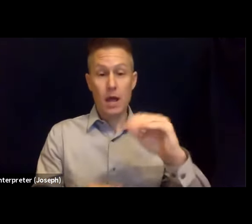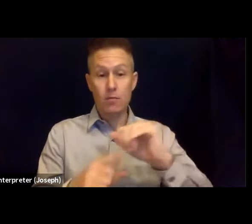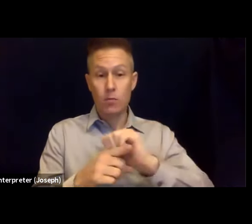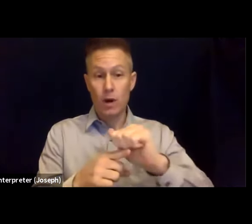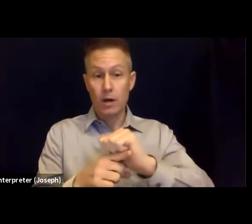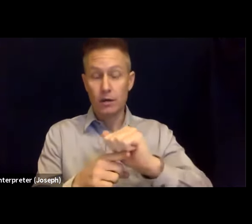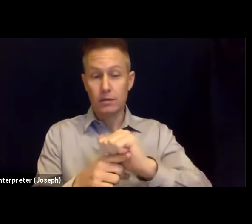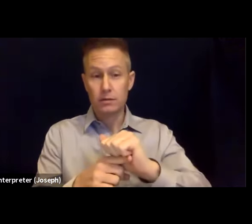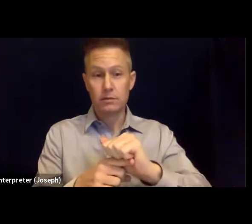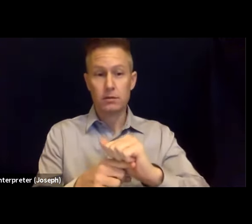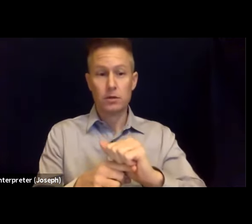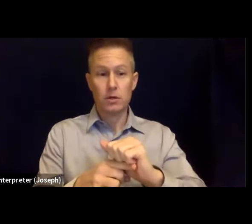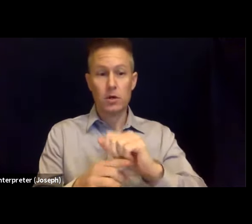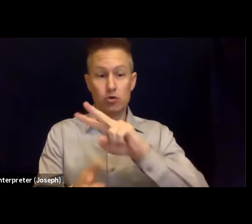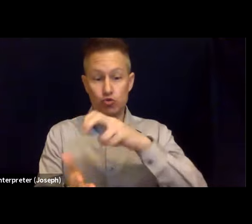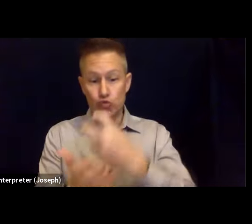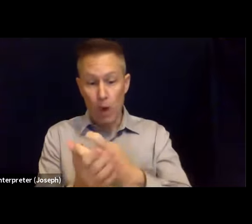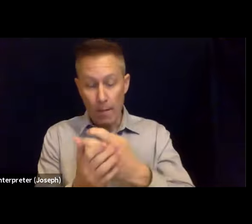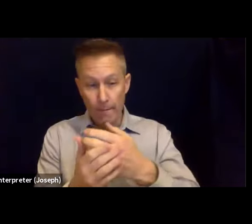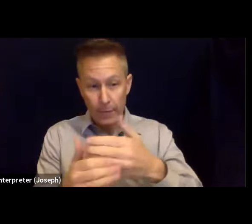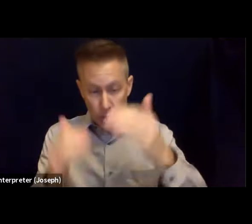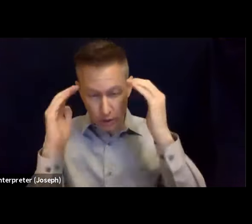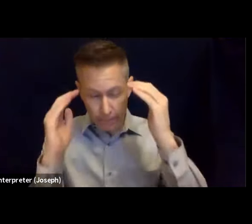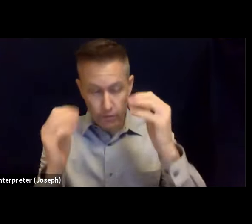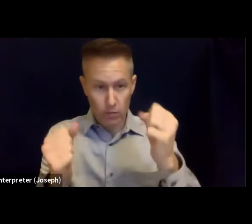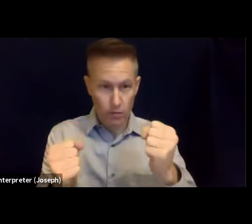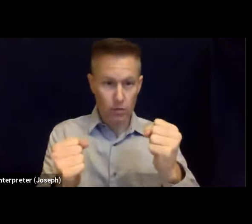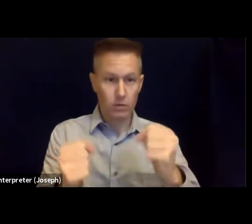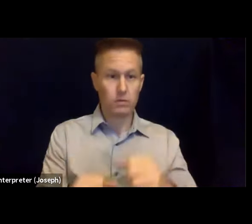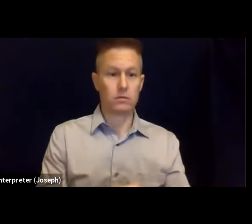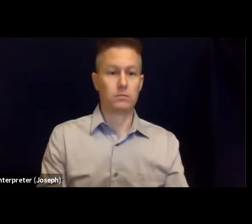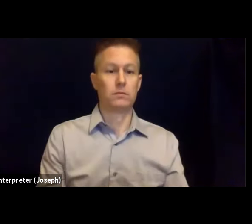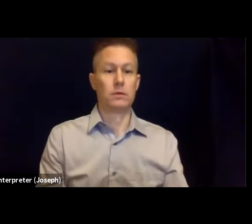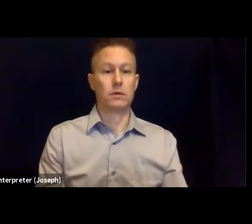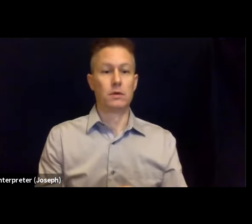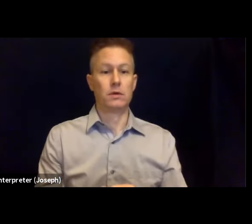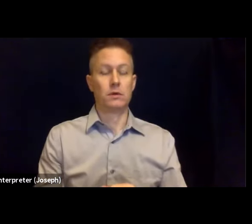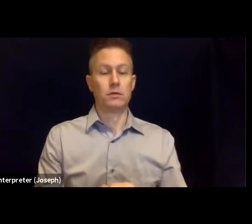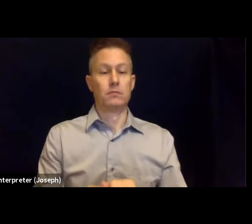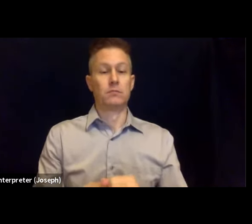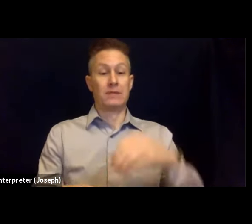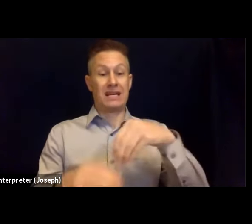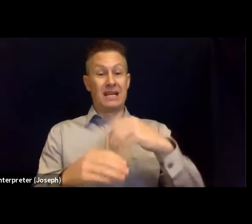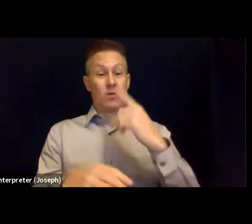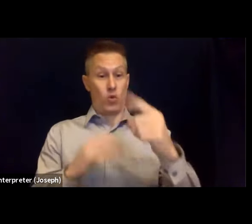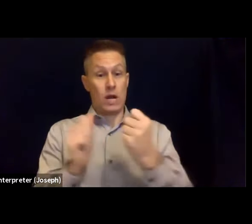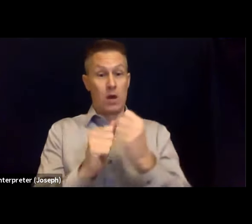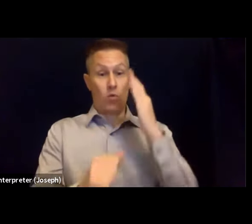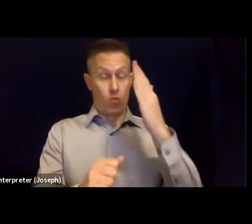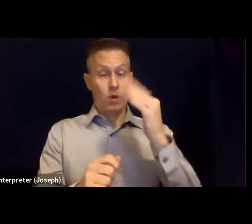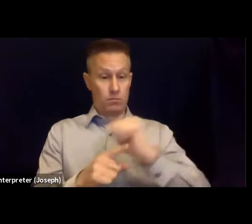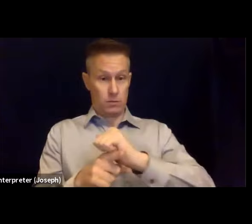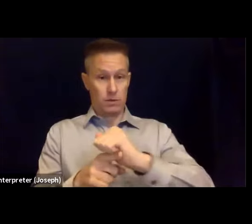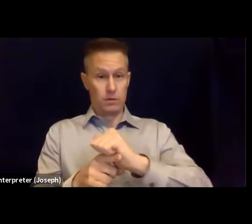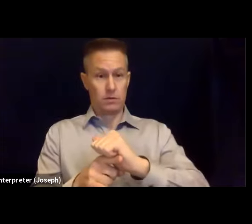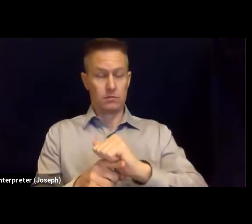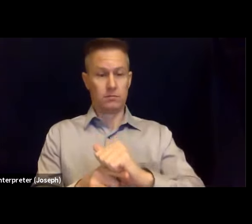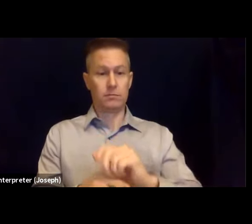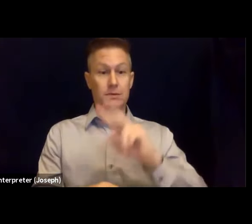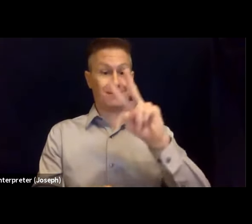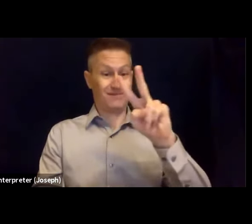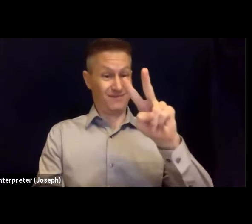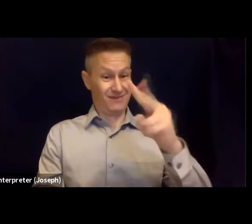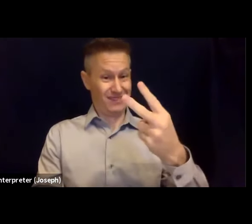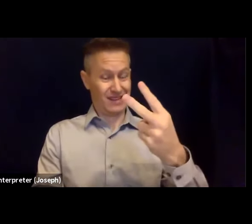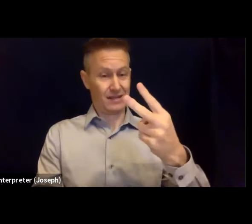in a little more than an hour. This is the great second great shakeout in a COVID environment. So it's a perfect day for those,